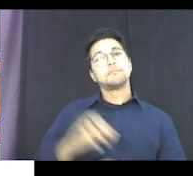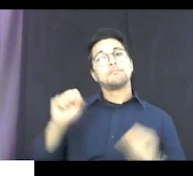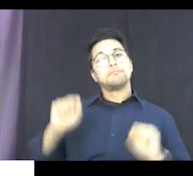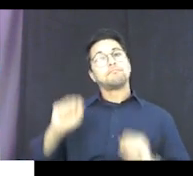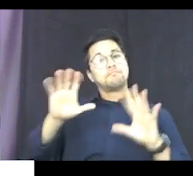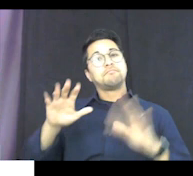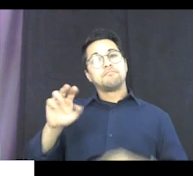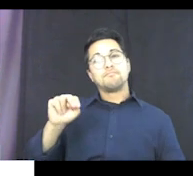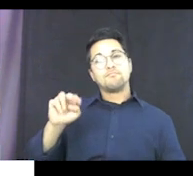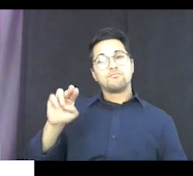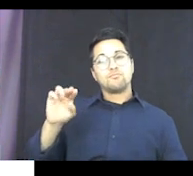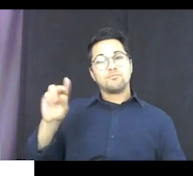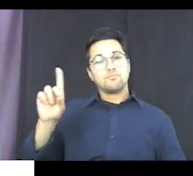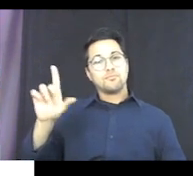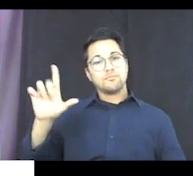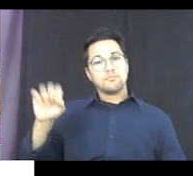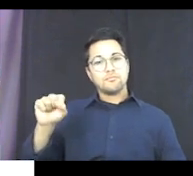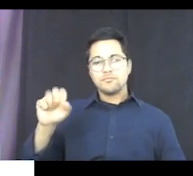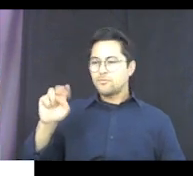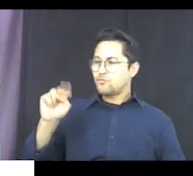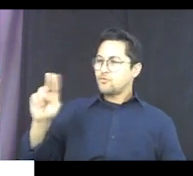Magic noodles. These are essentially